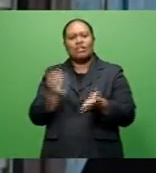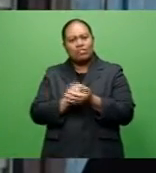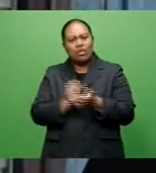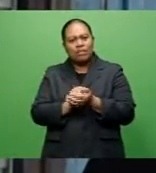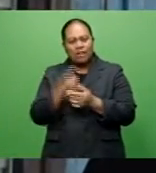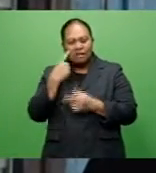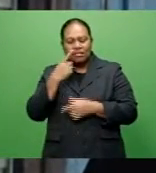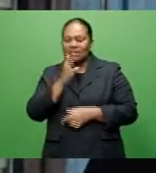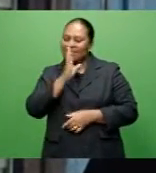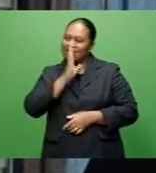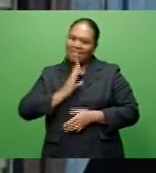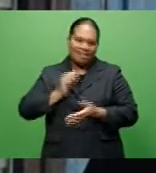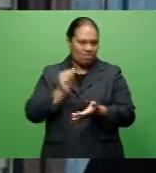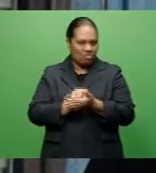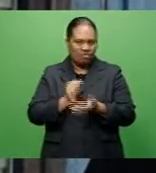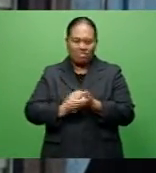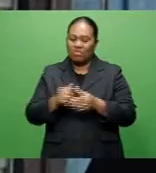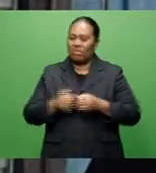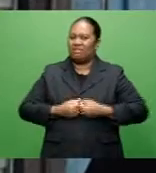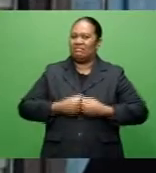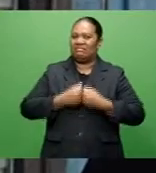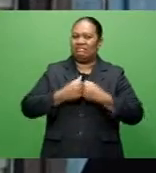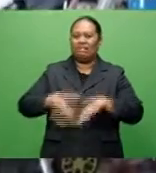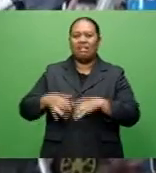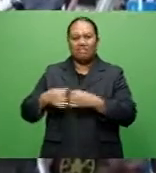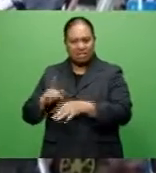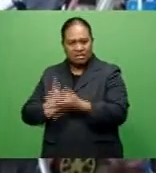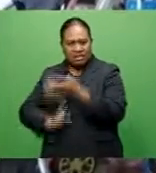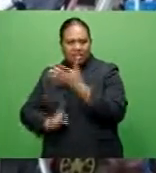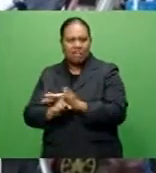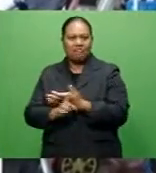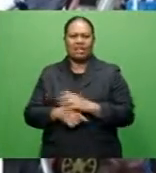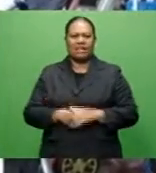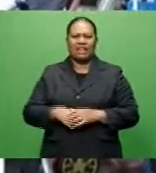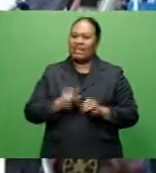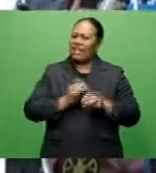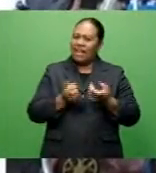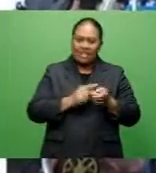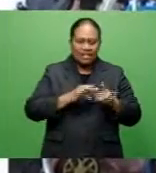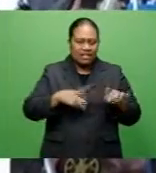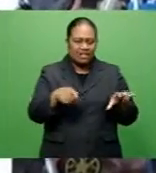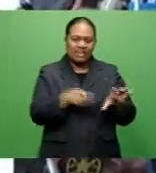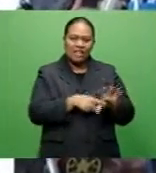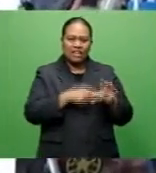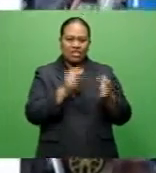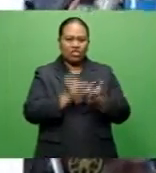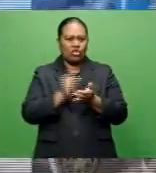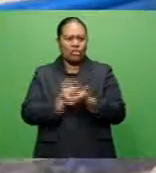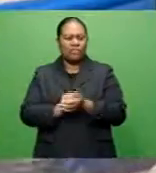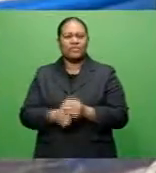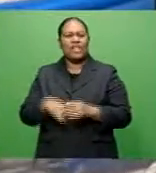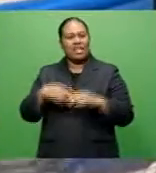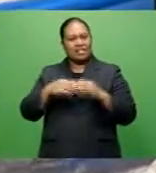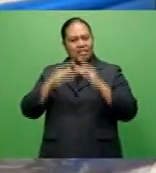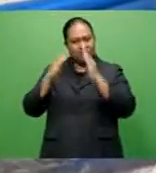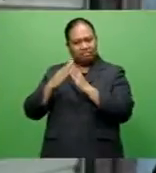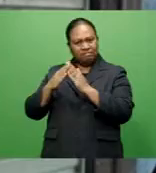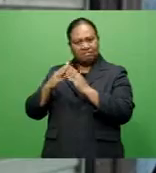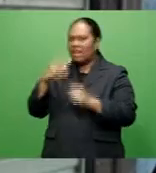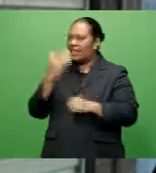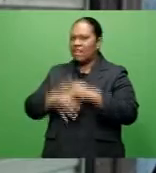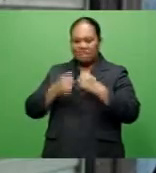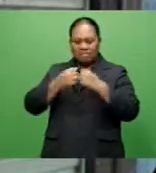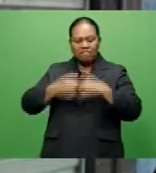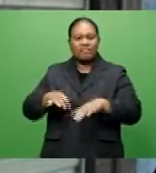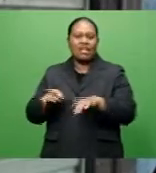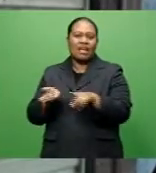damage it has been caused to the stocks. The properties themselves have not been damaged like buildings, etc., like Yasa, but